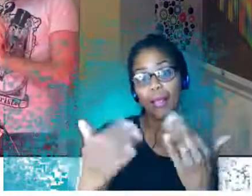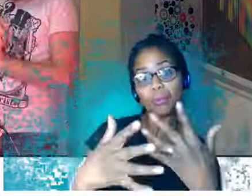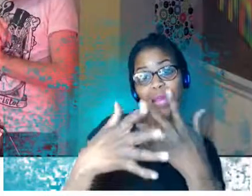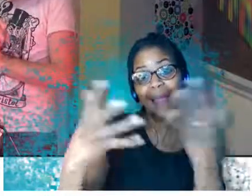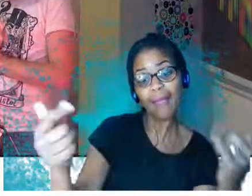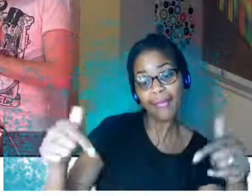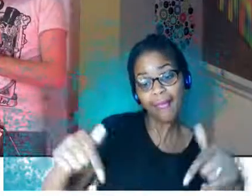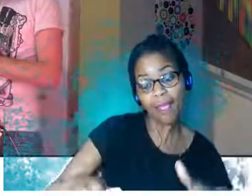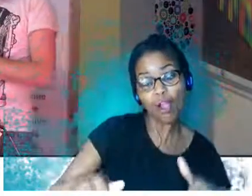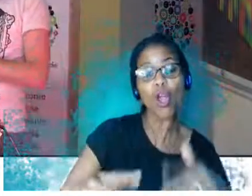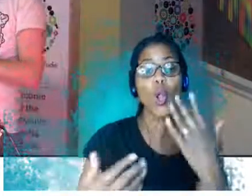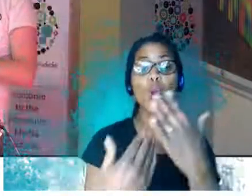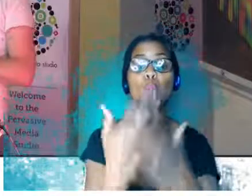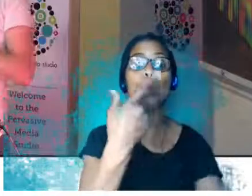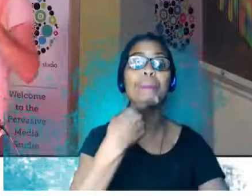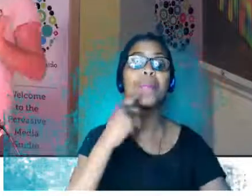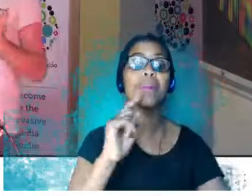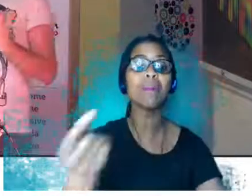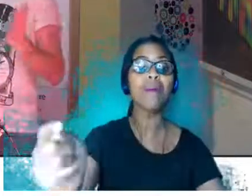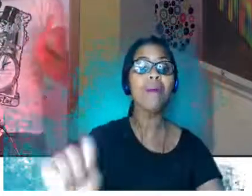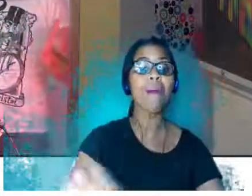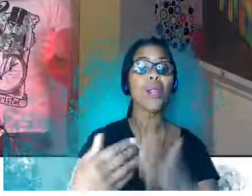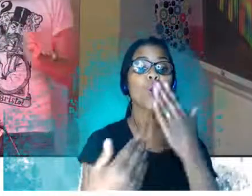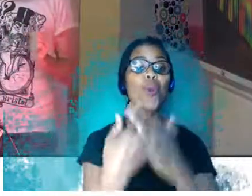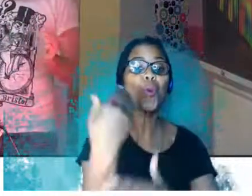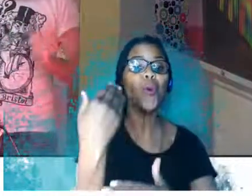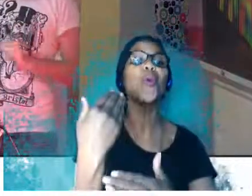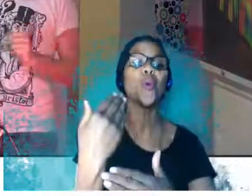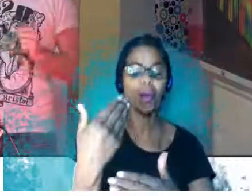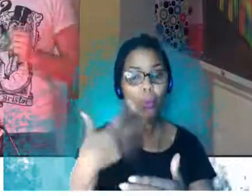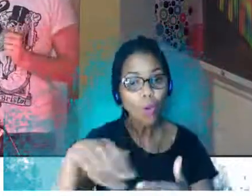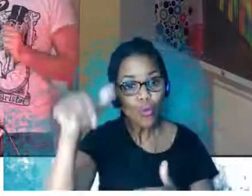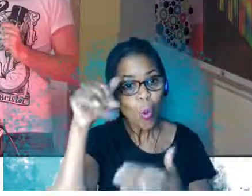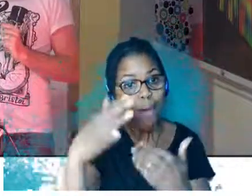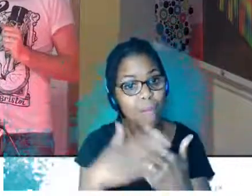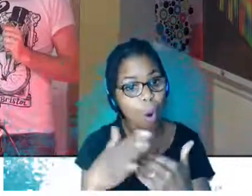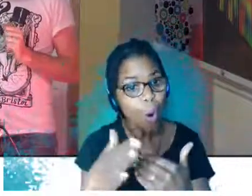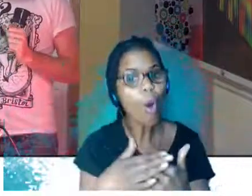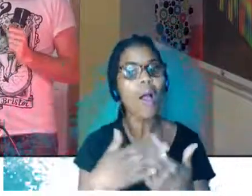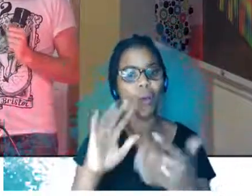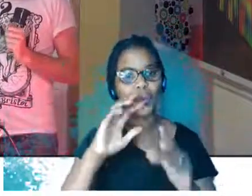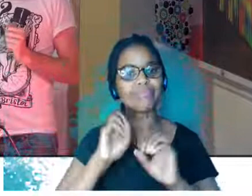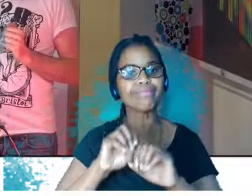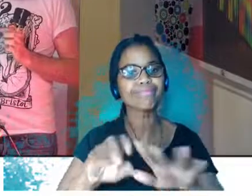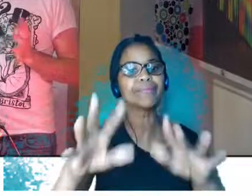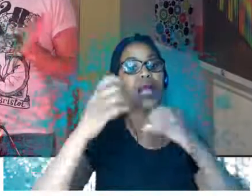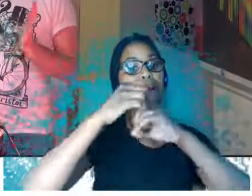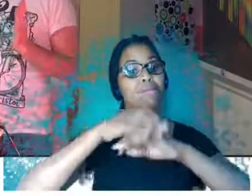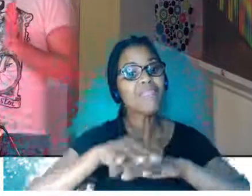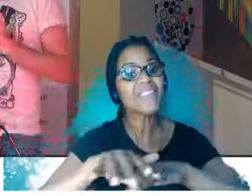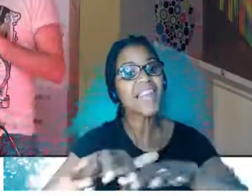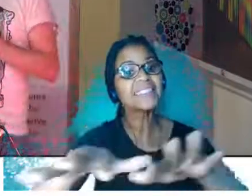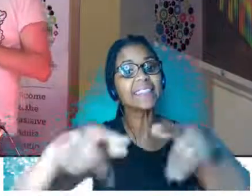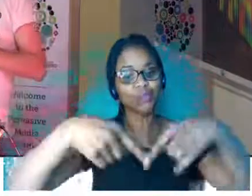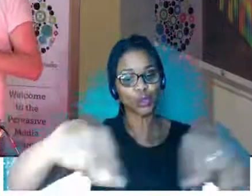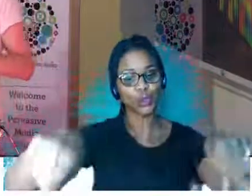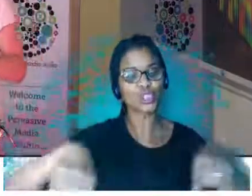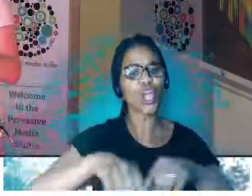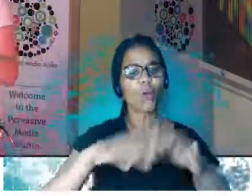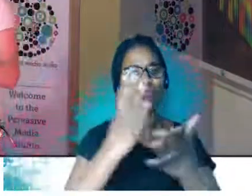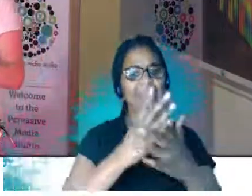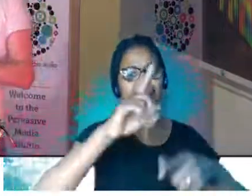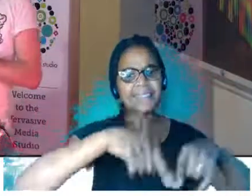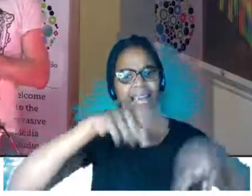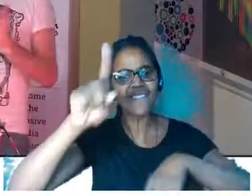right now who are new to what we do. For those of you, here's a little bit more about us. The studio is a diverse and collaborative community exploring creativity and